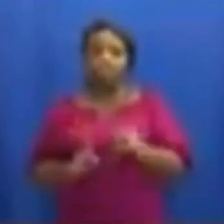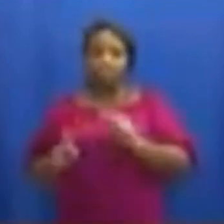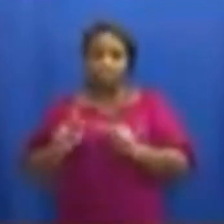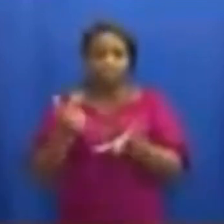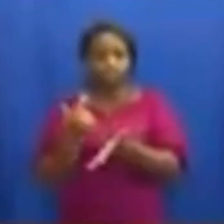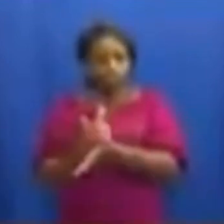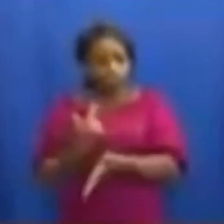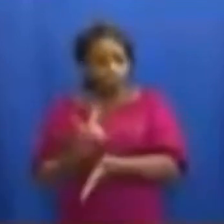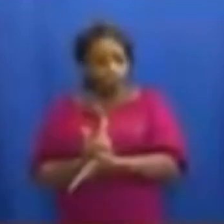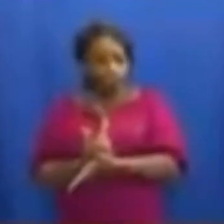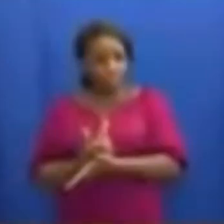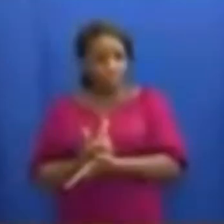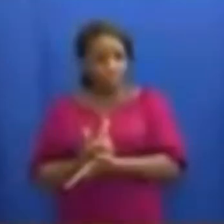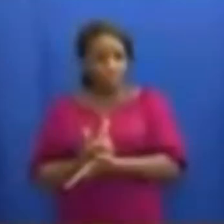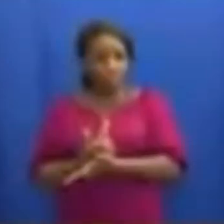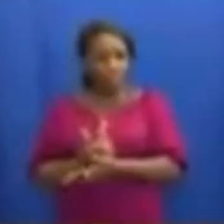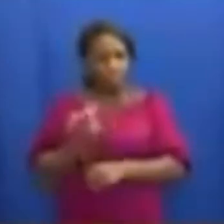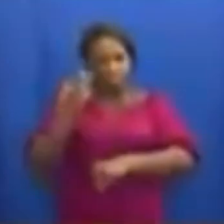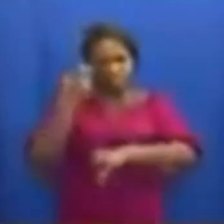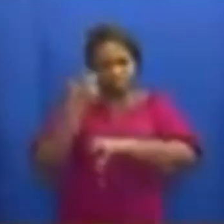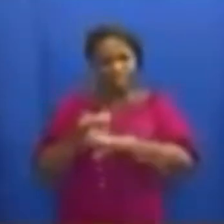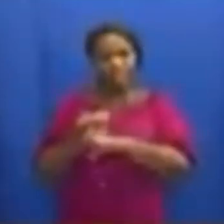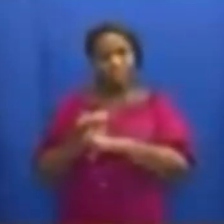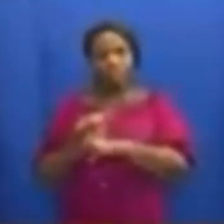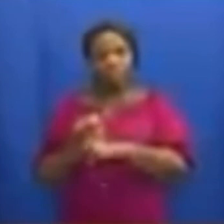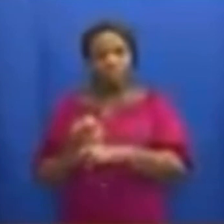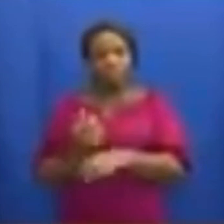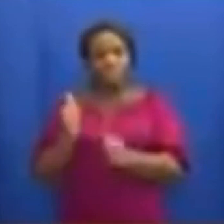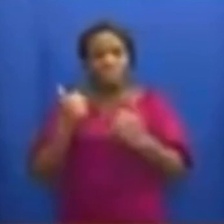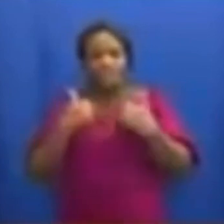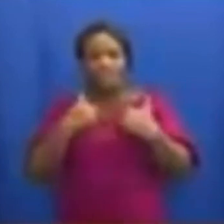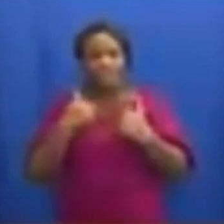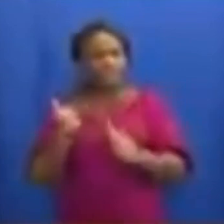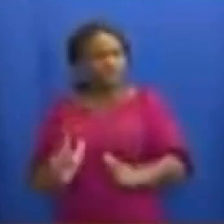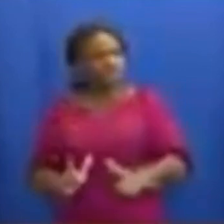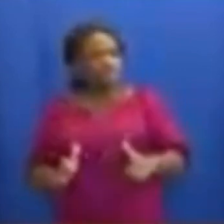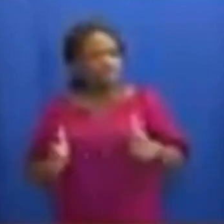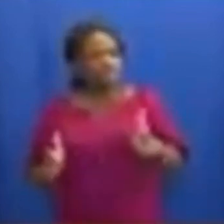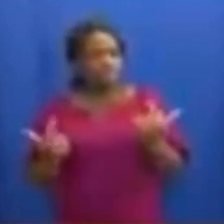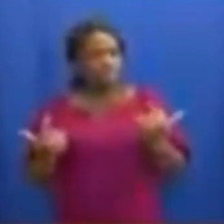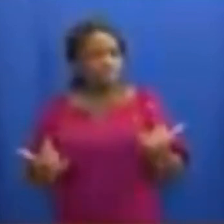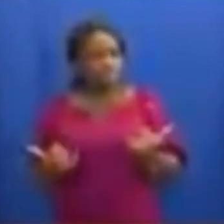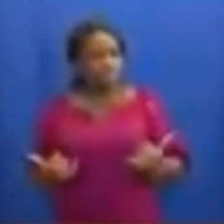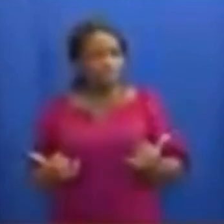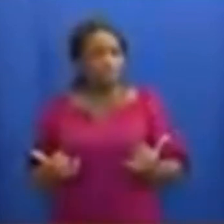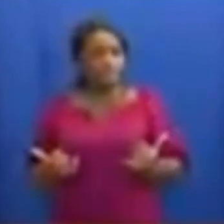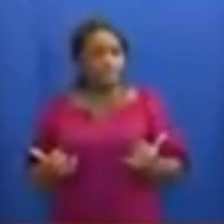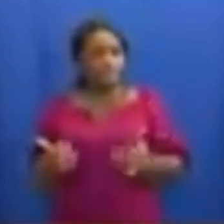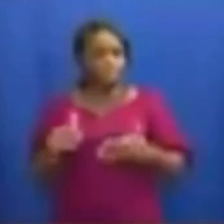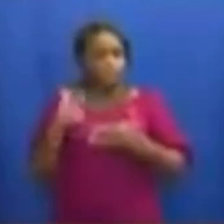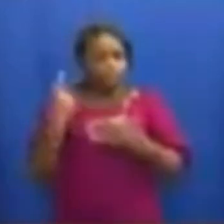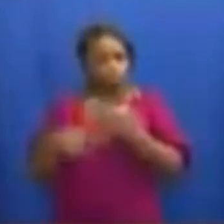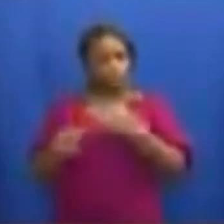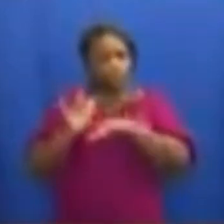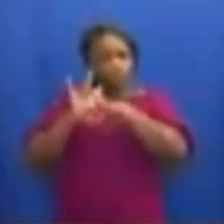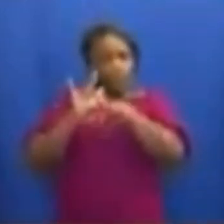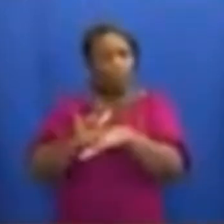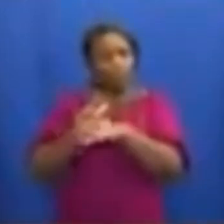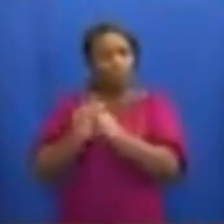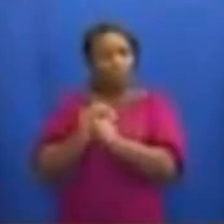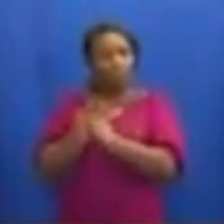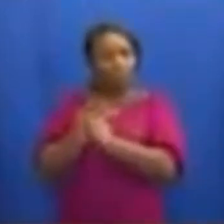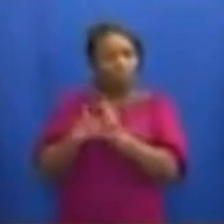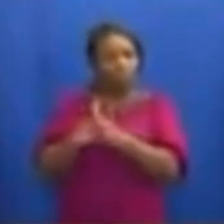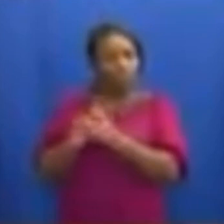The difficulties imposed on our everyday lives – and the impact COVID-19 has had on our